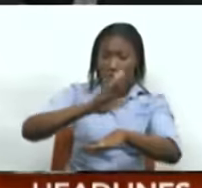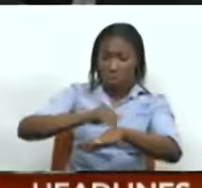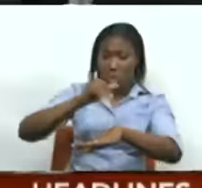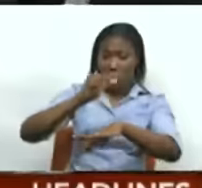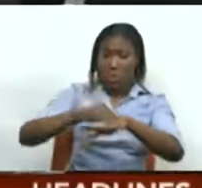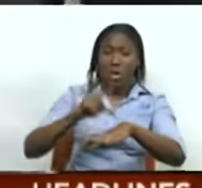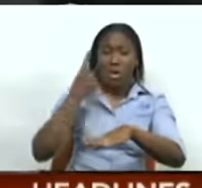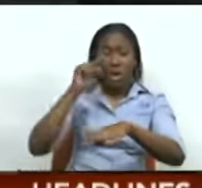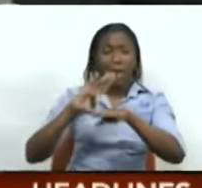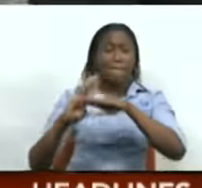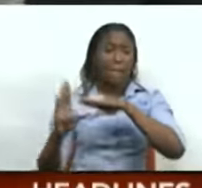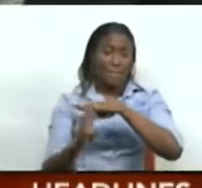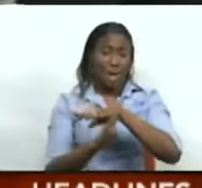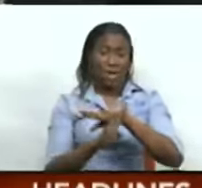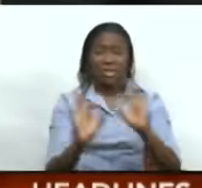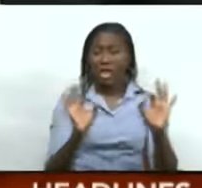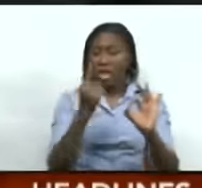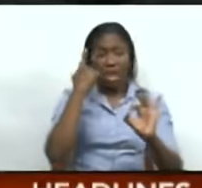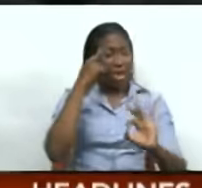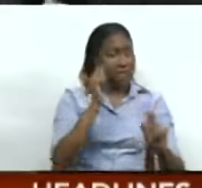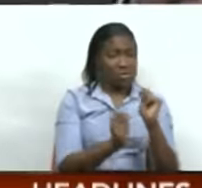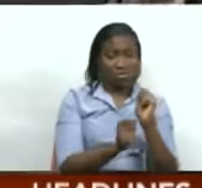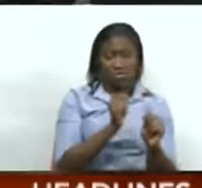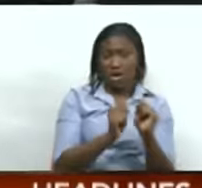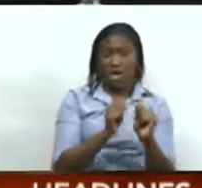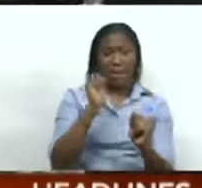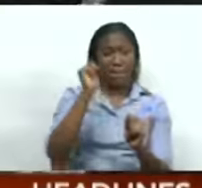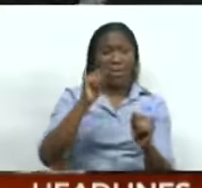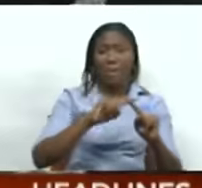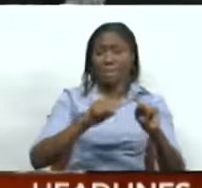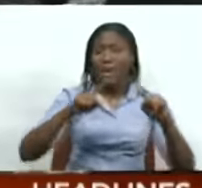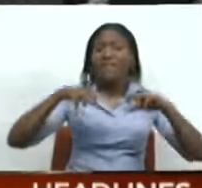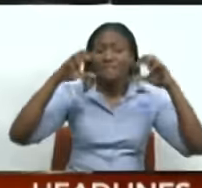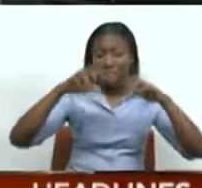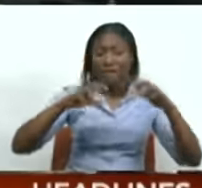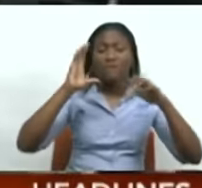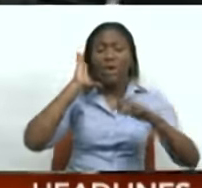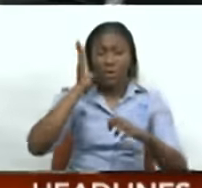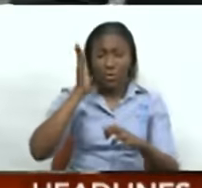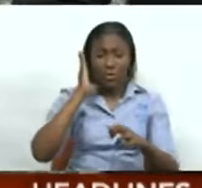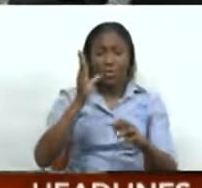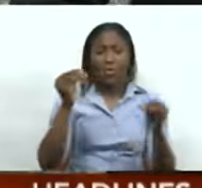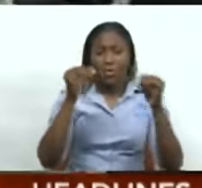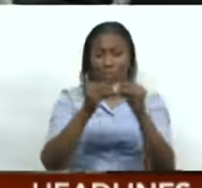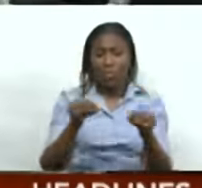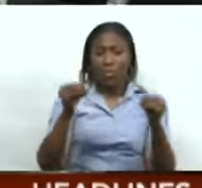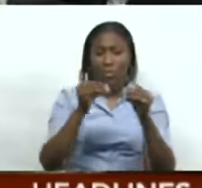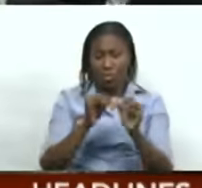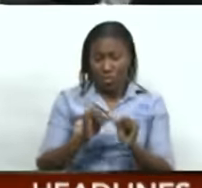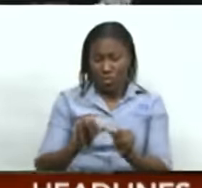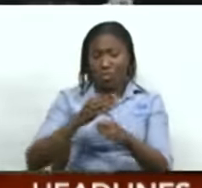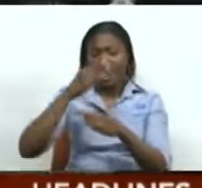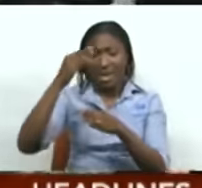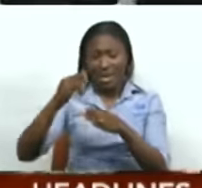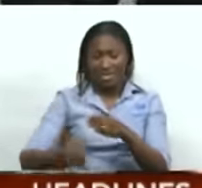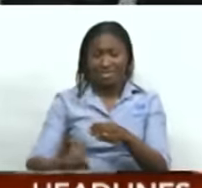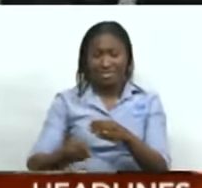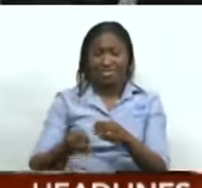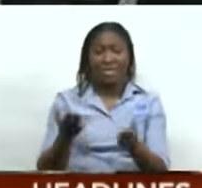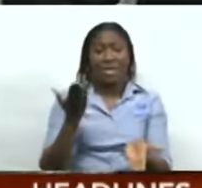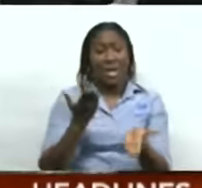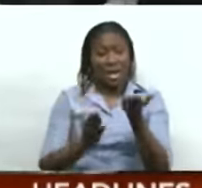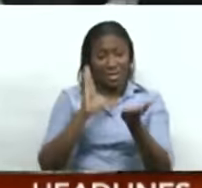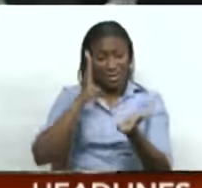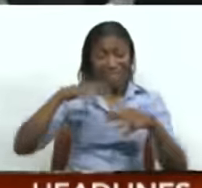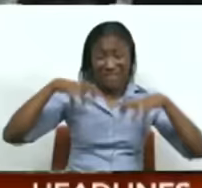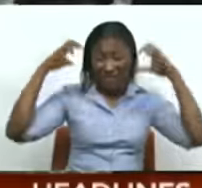Barbados, no alerts. In effect for Trinidad and Tobago, but rainfall is expected to increase as we progress through this weekend with potentially